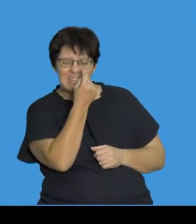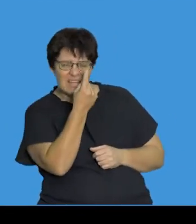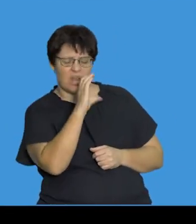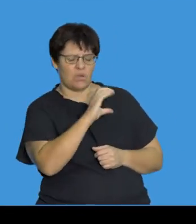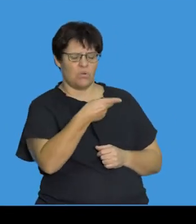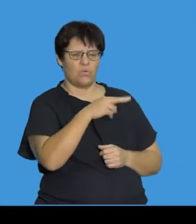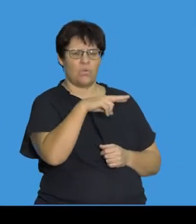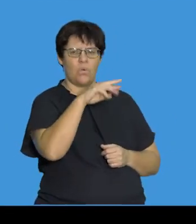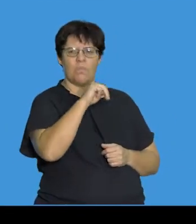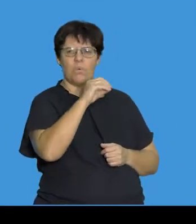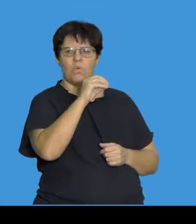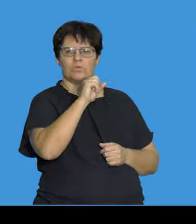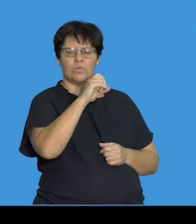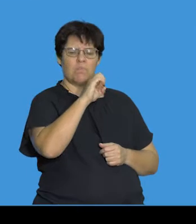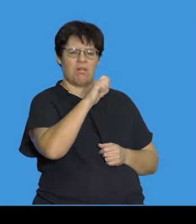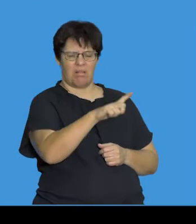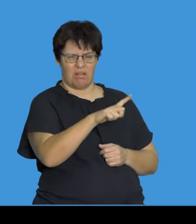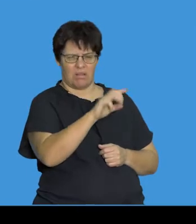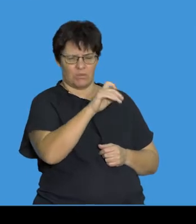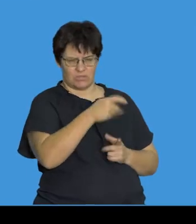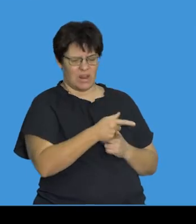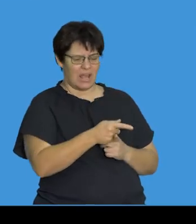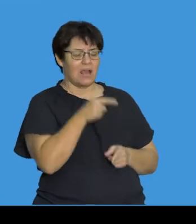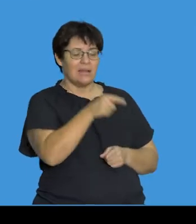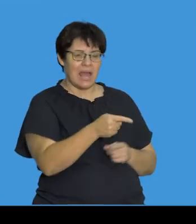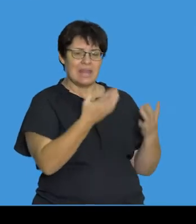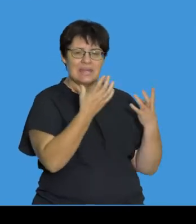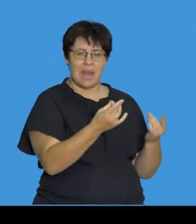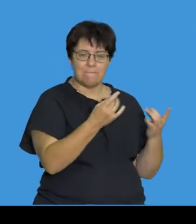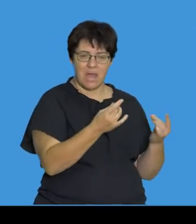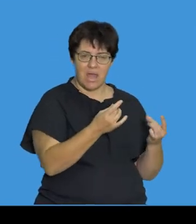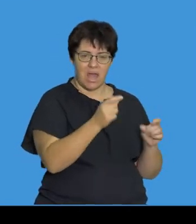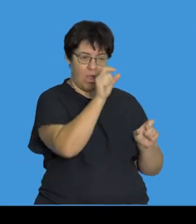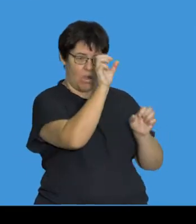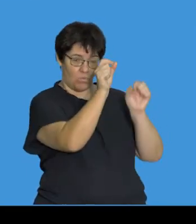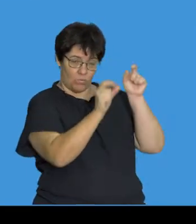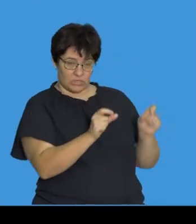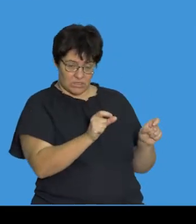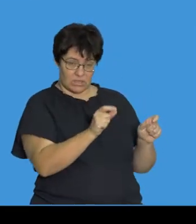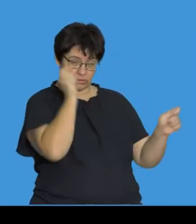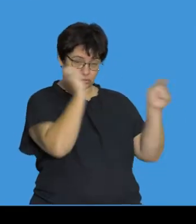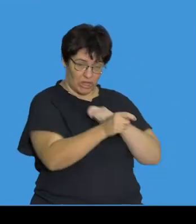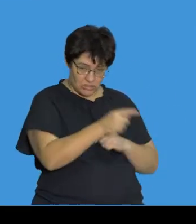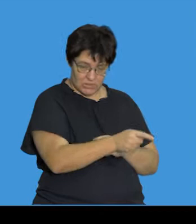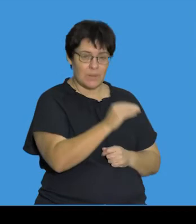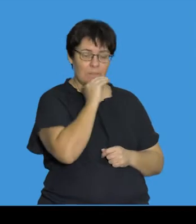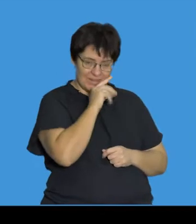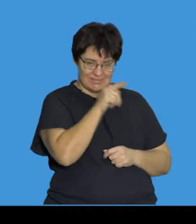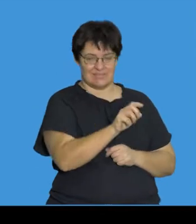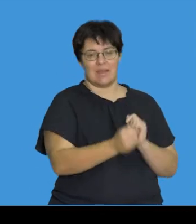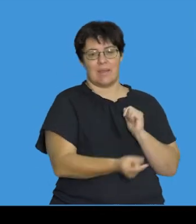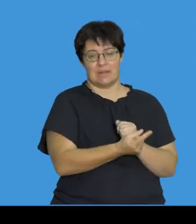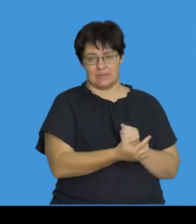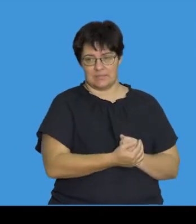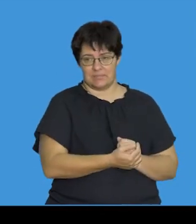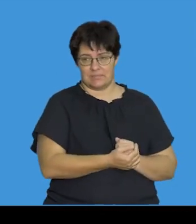what a chromosome is. So, any change in the structure or the number of chromosomes is referred to as a chromosomal